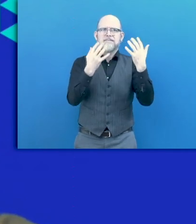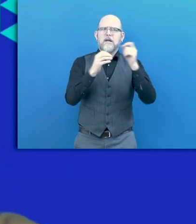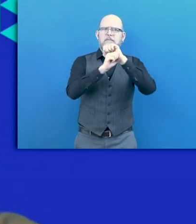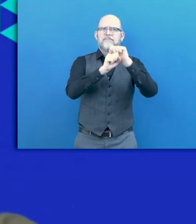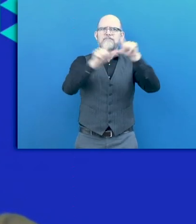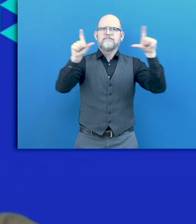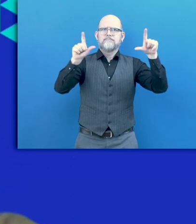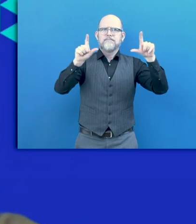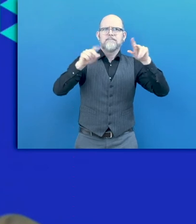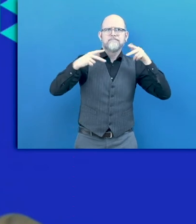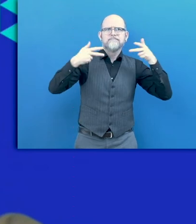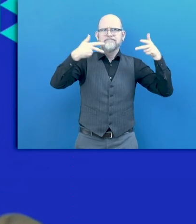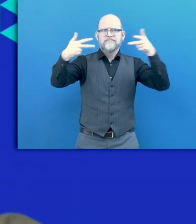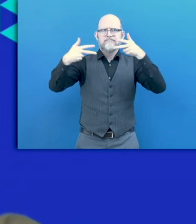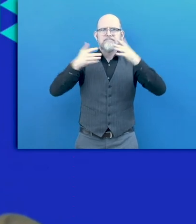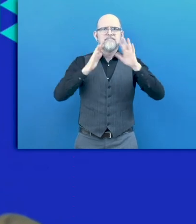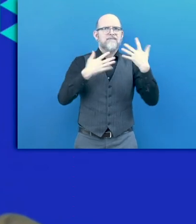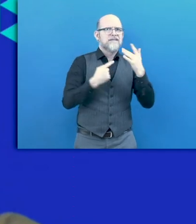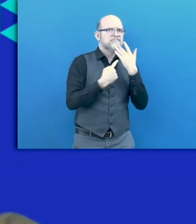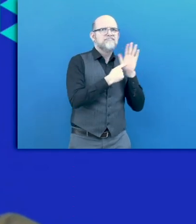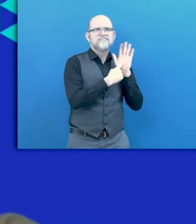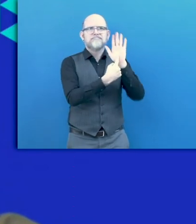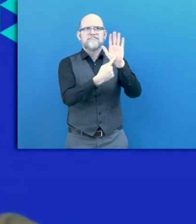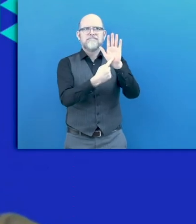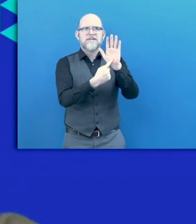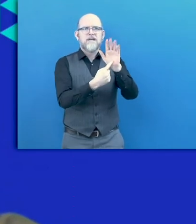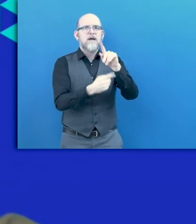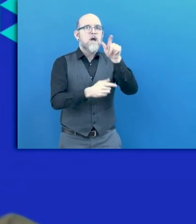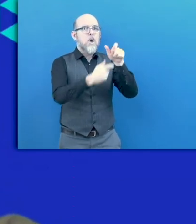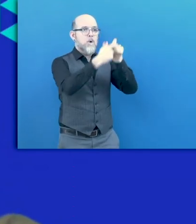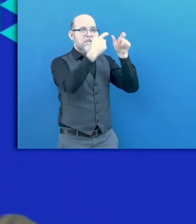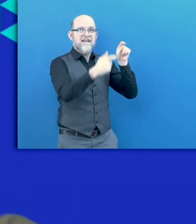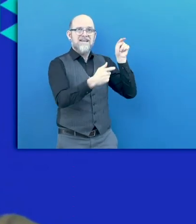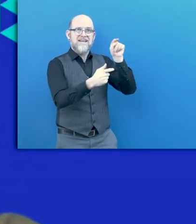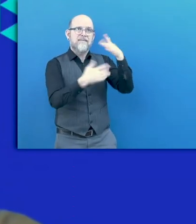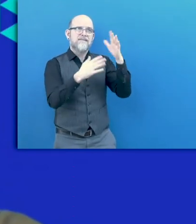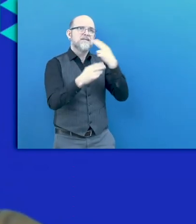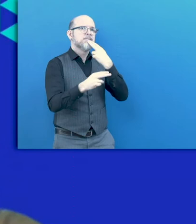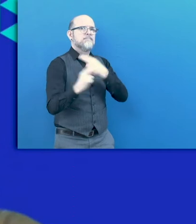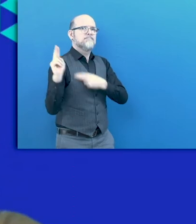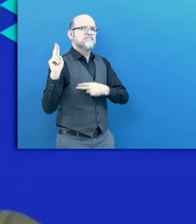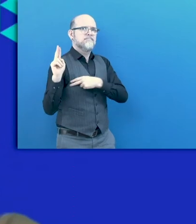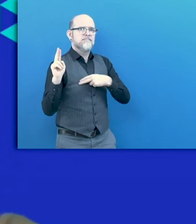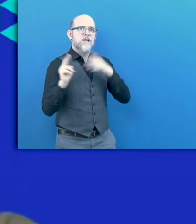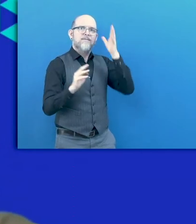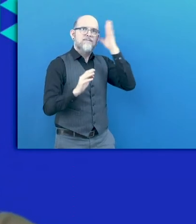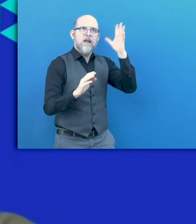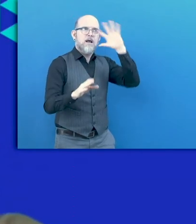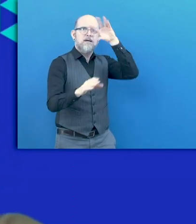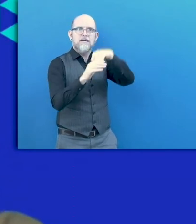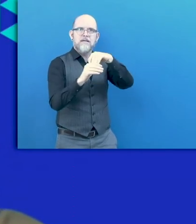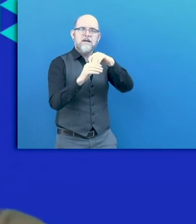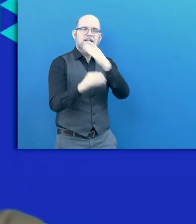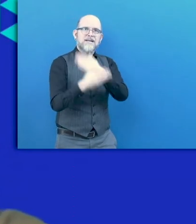the corporate commitment to disability inclusion in times of a pandemic. We also saw an increase in our membership.